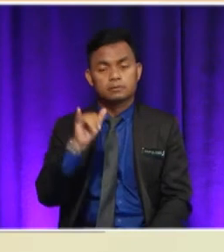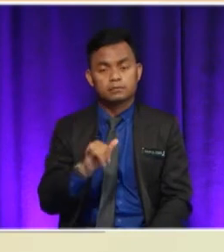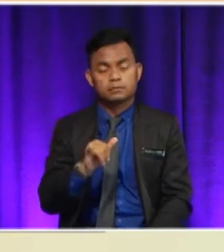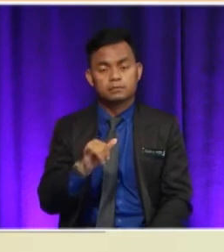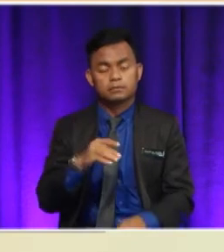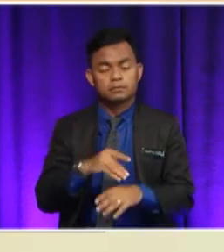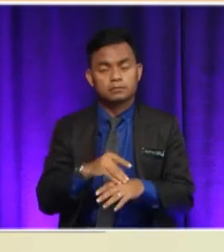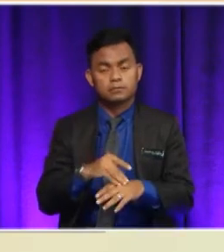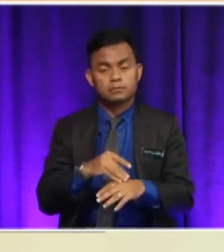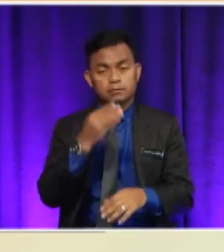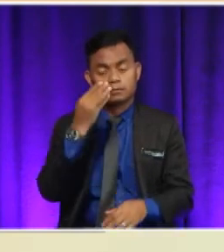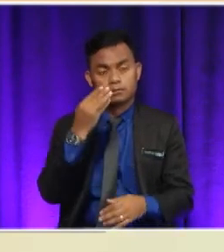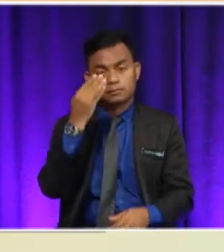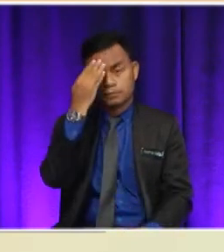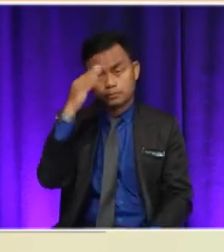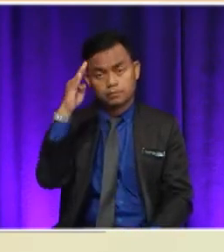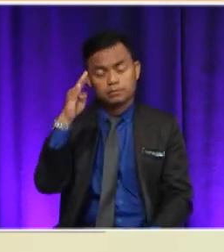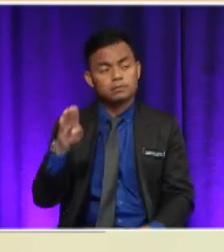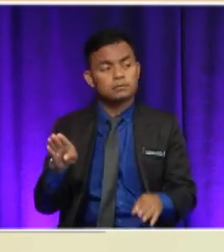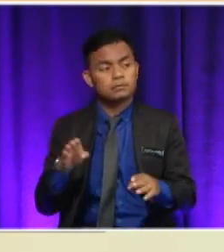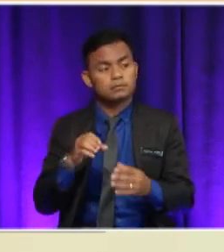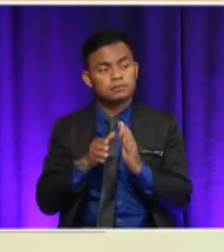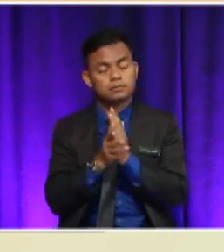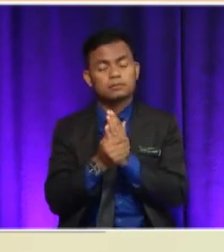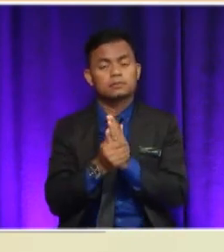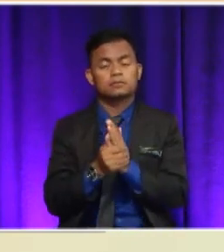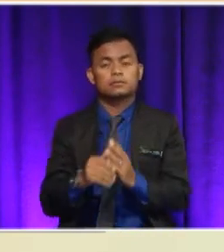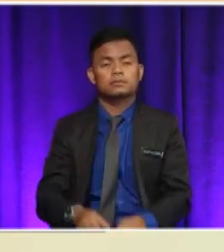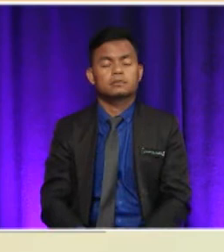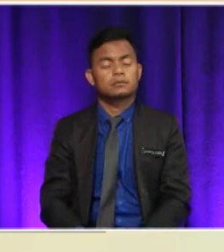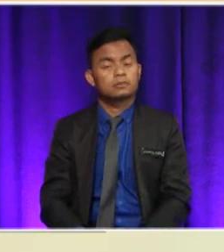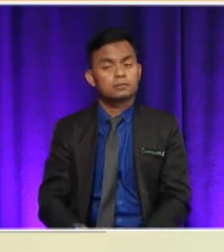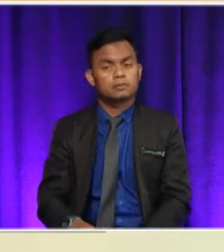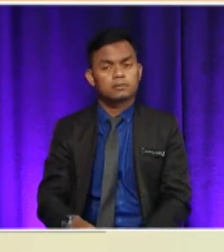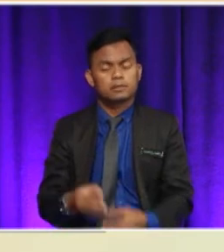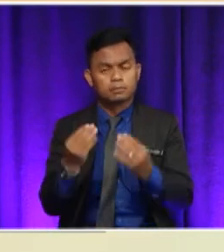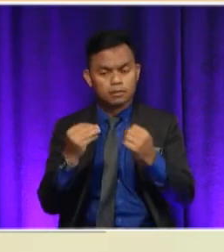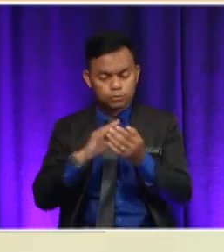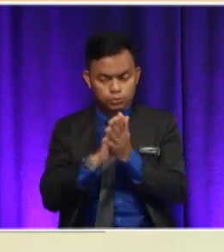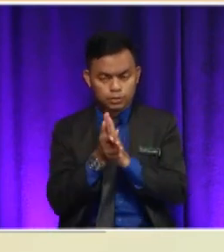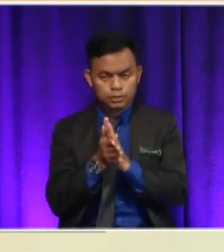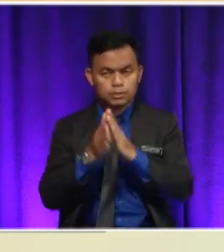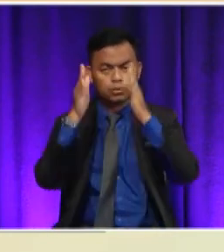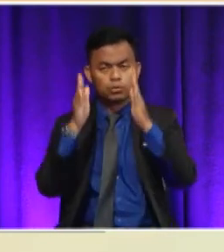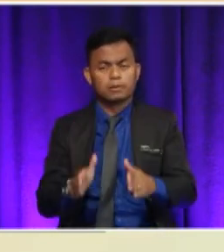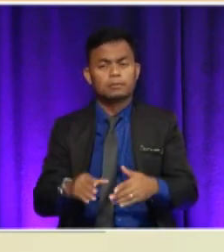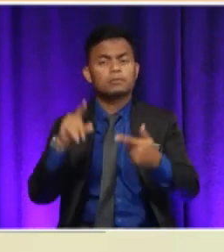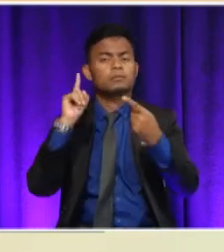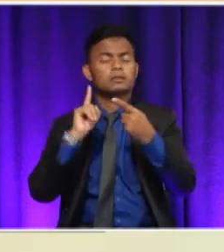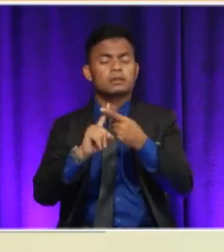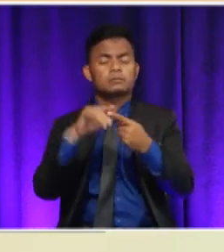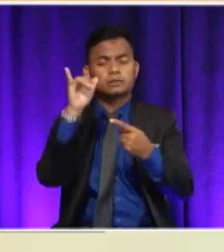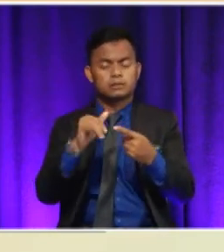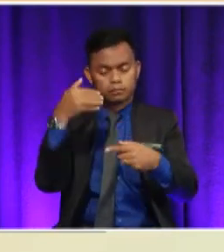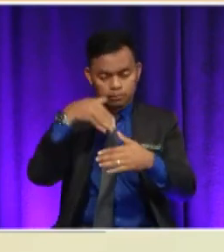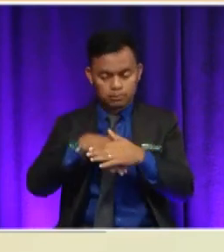to become the first person to walk the 4,000 mile length of the Amazon from source to sea. You could find this